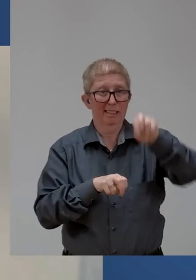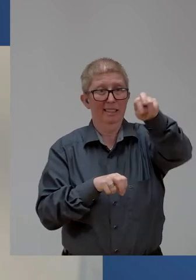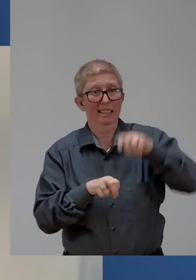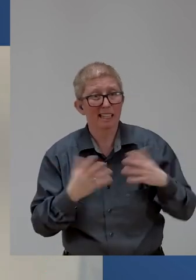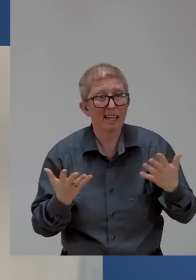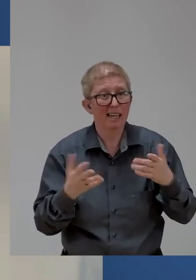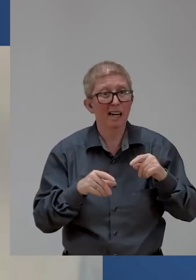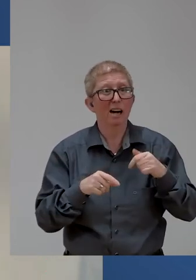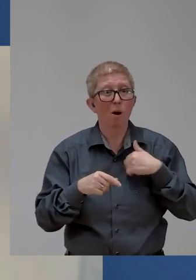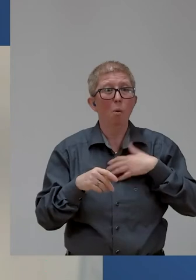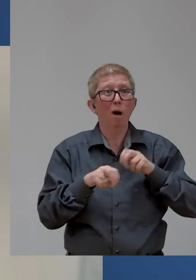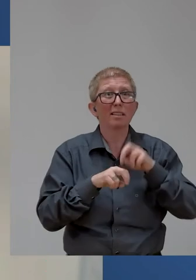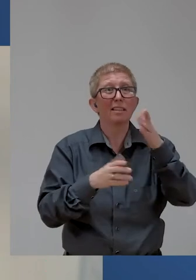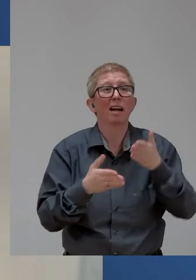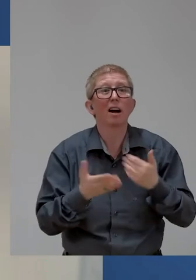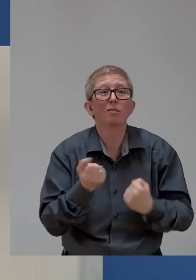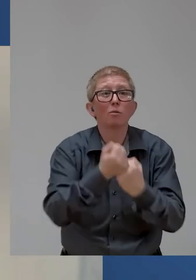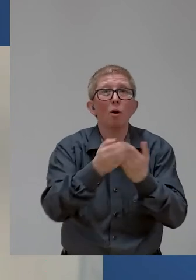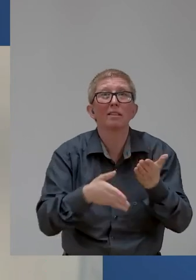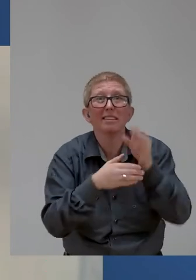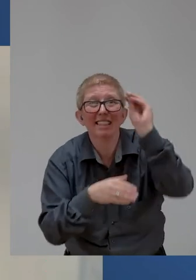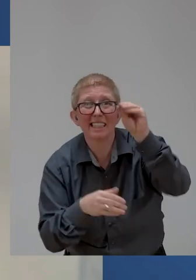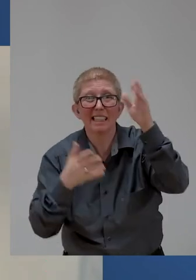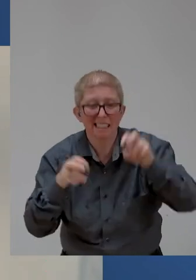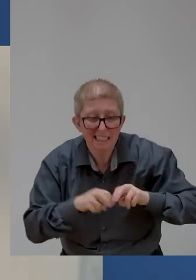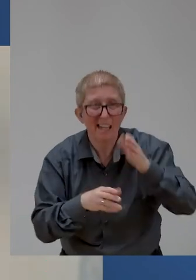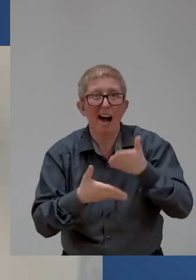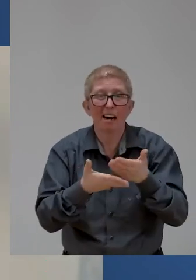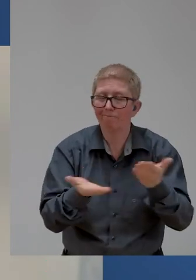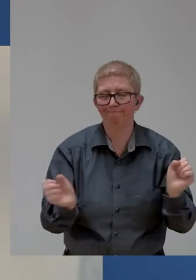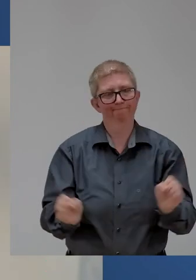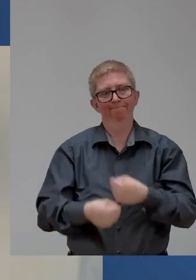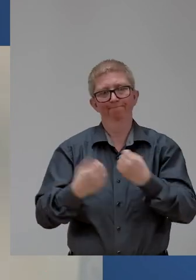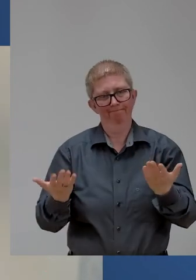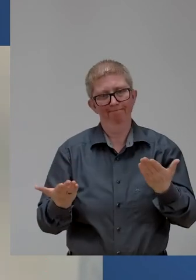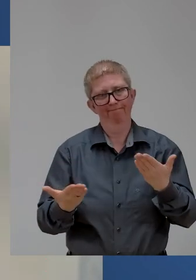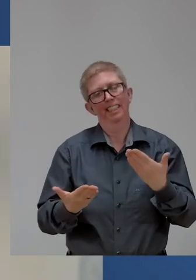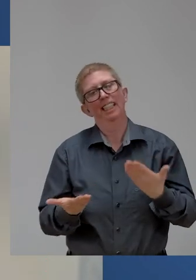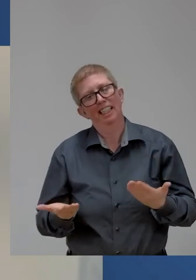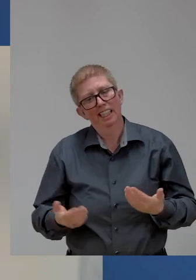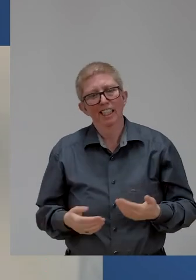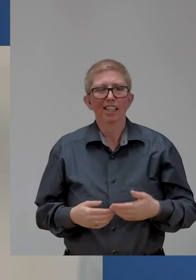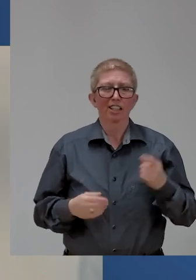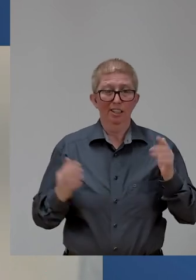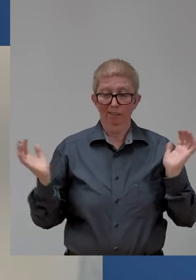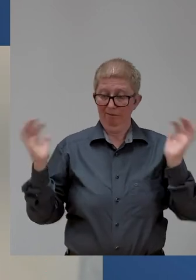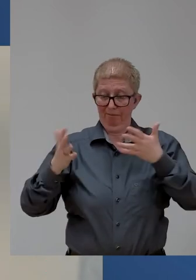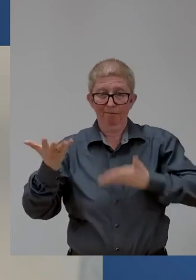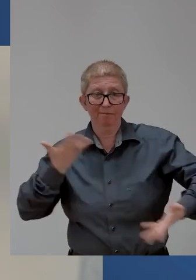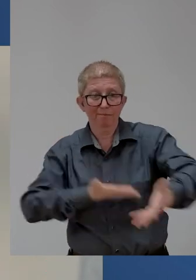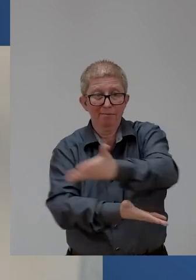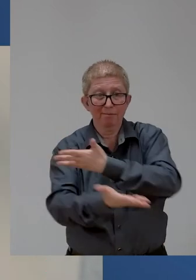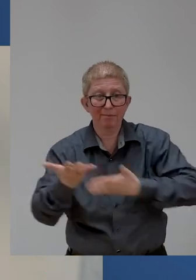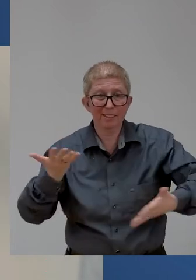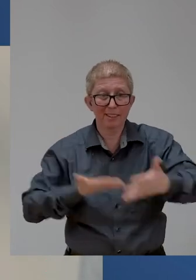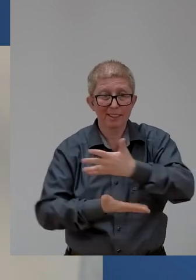The worst experience before we made this change was coordinating a 30-person delegation from Capitol, and I had to be back and